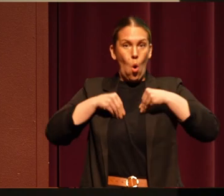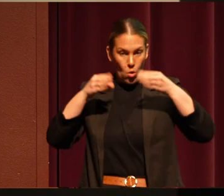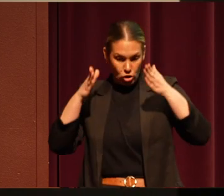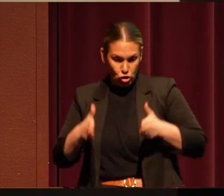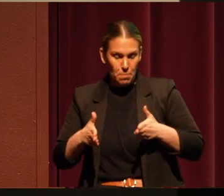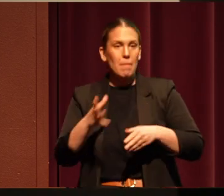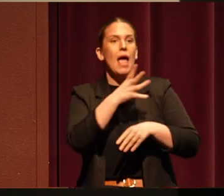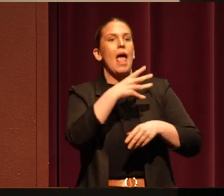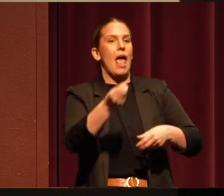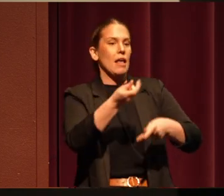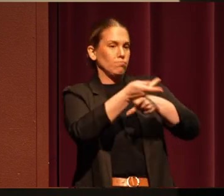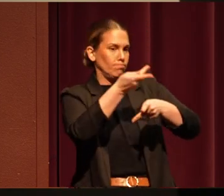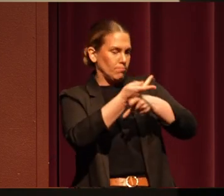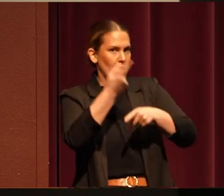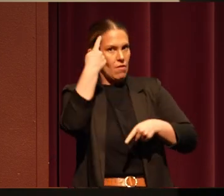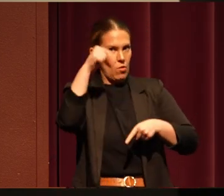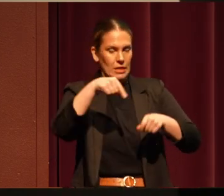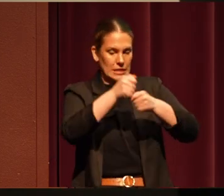work at Deschutes Land Trust.